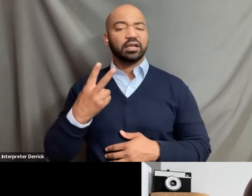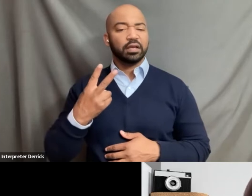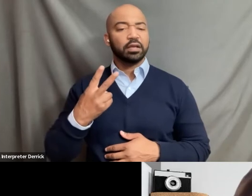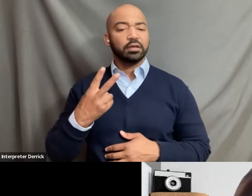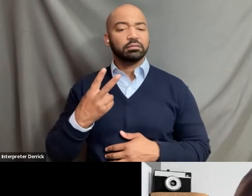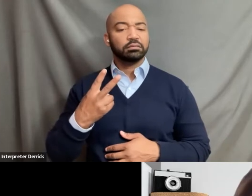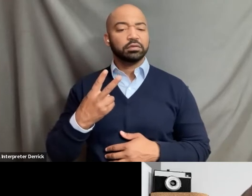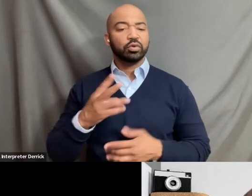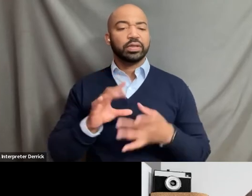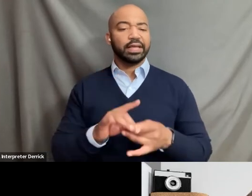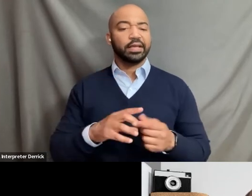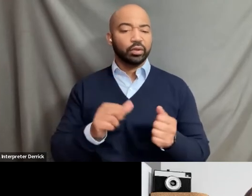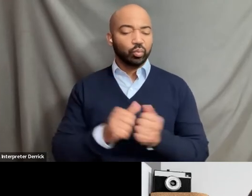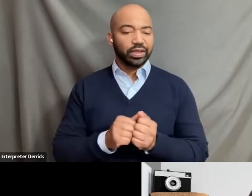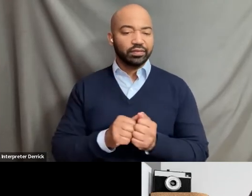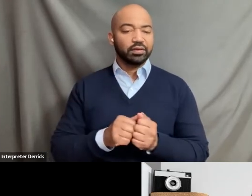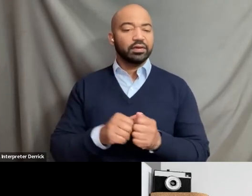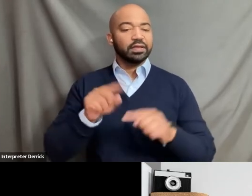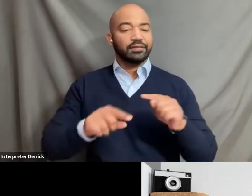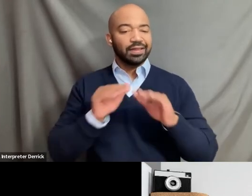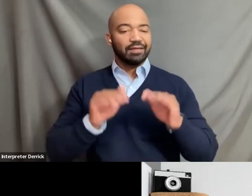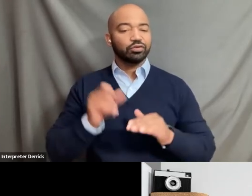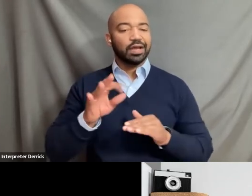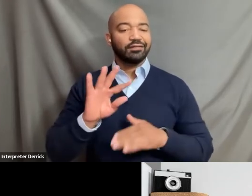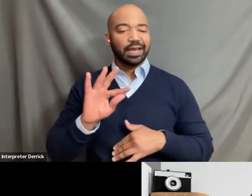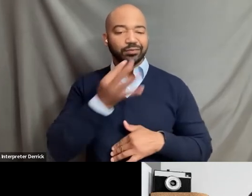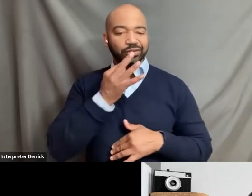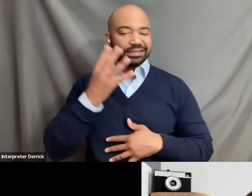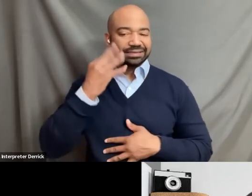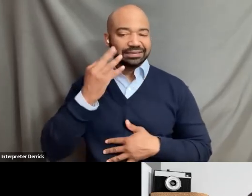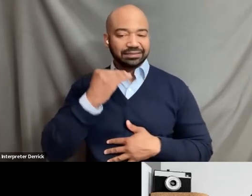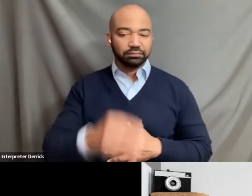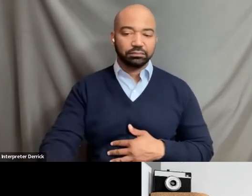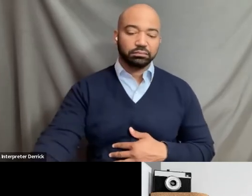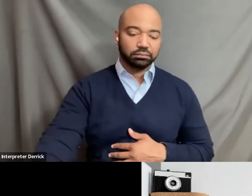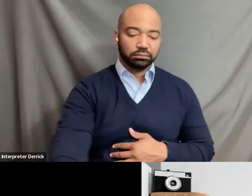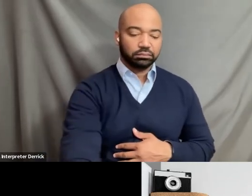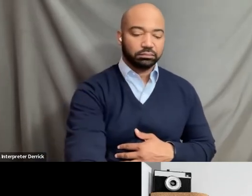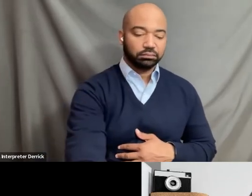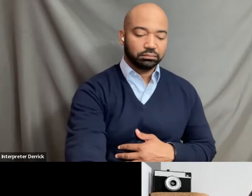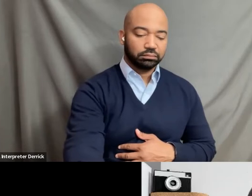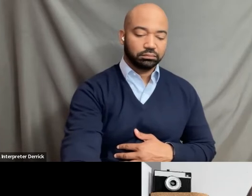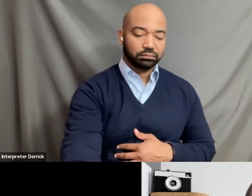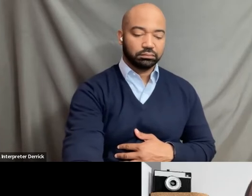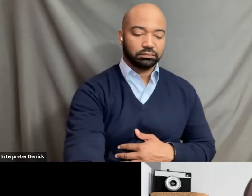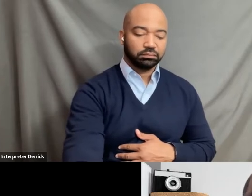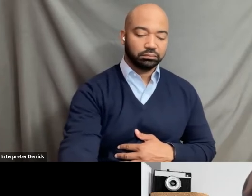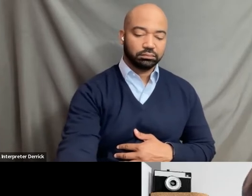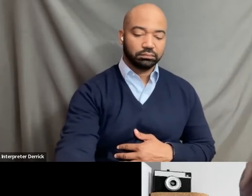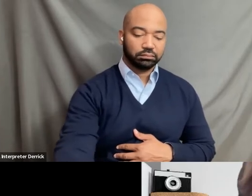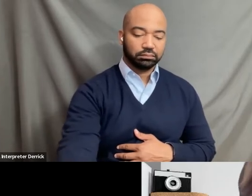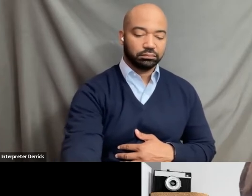these different levels of expertise, maybe in some,